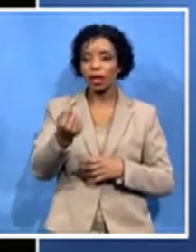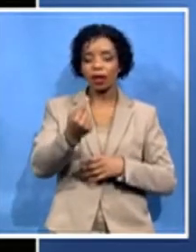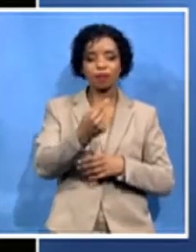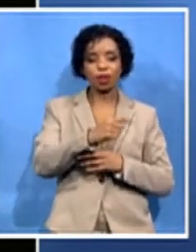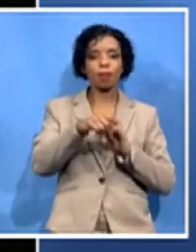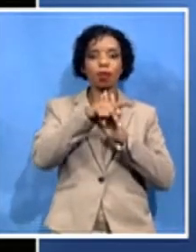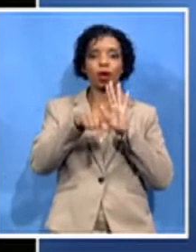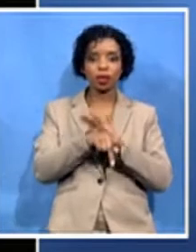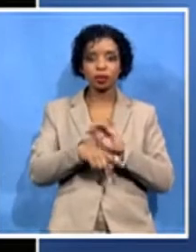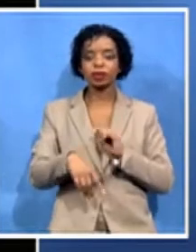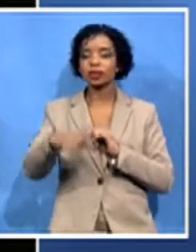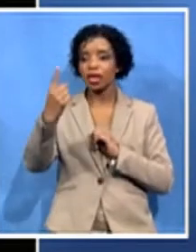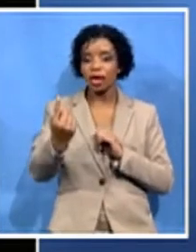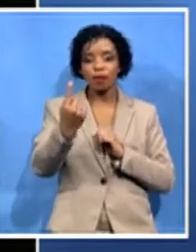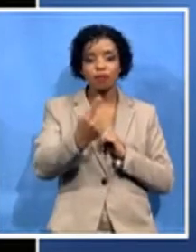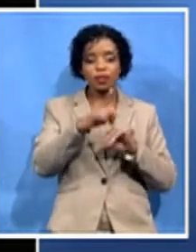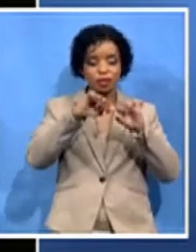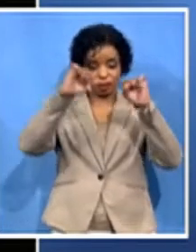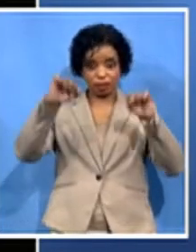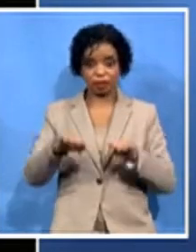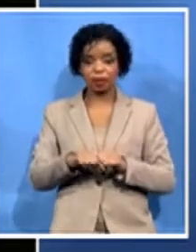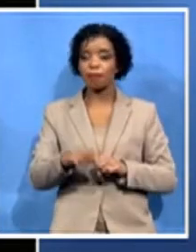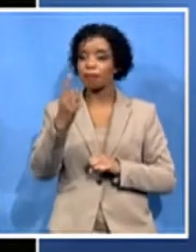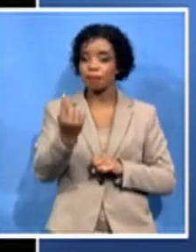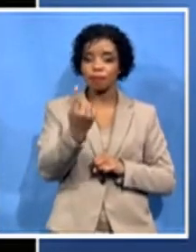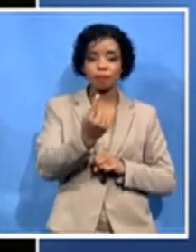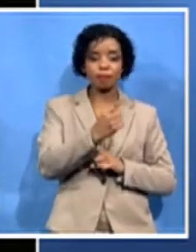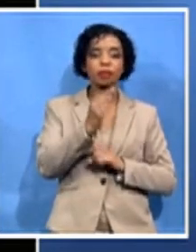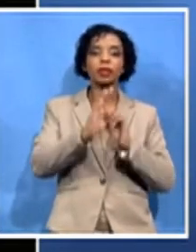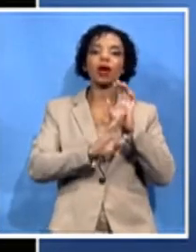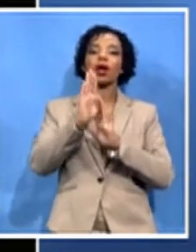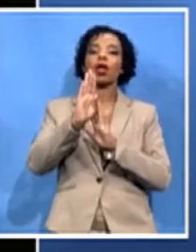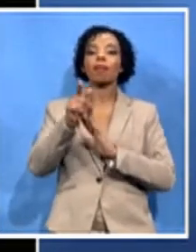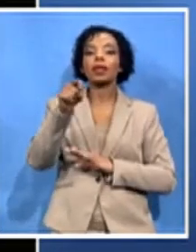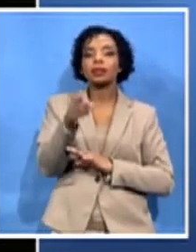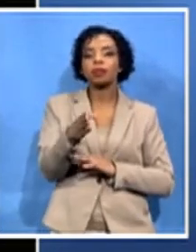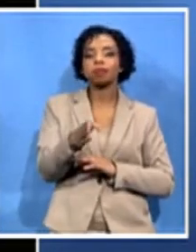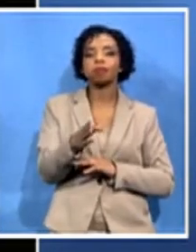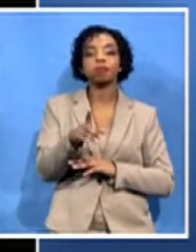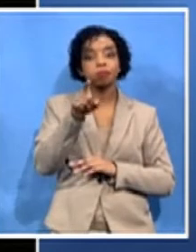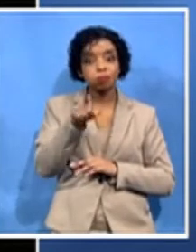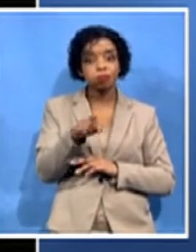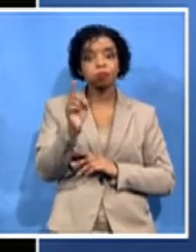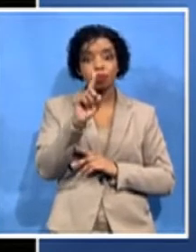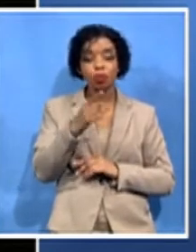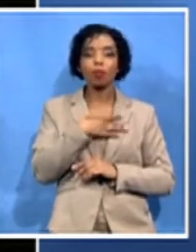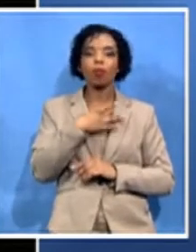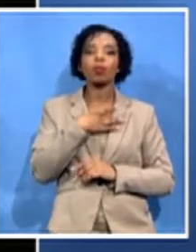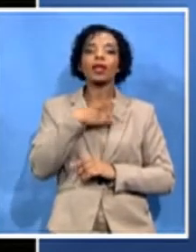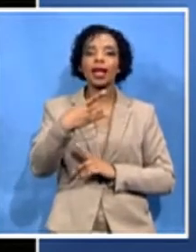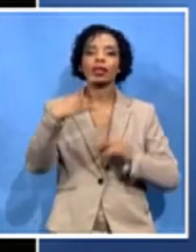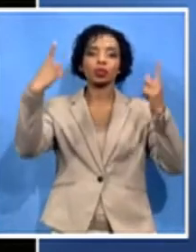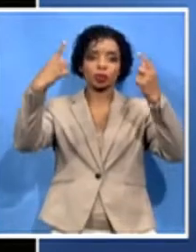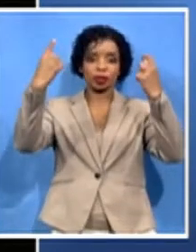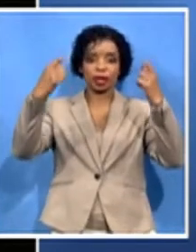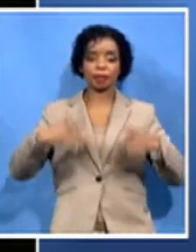node that has taken place. So that is actually what we would want to celebrate his life, his legacy, his